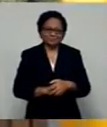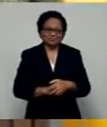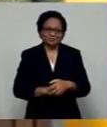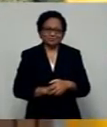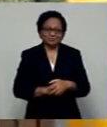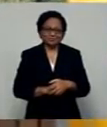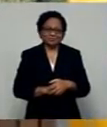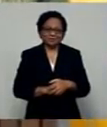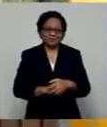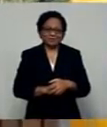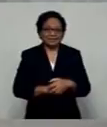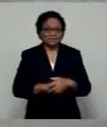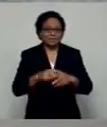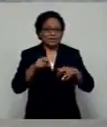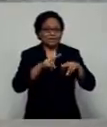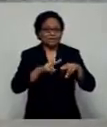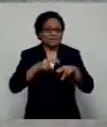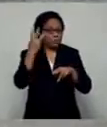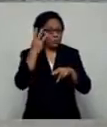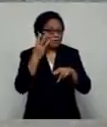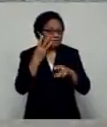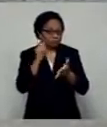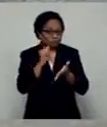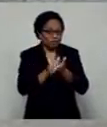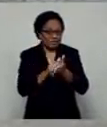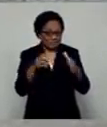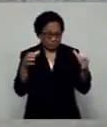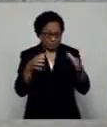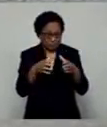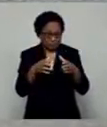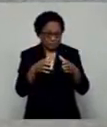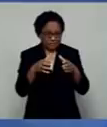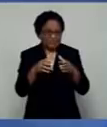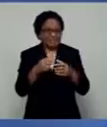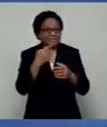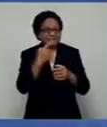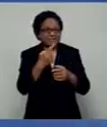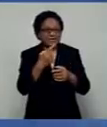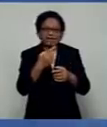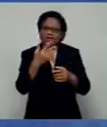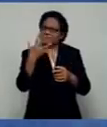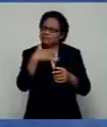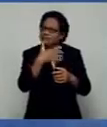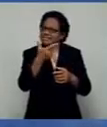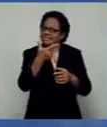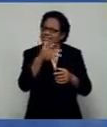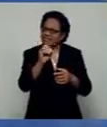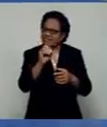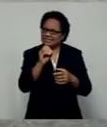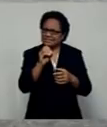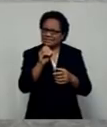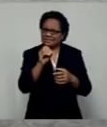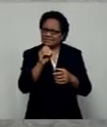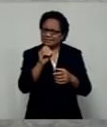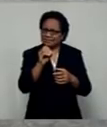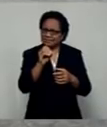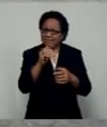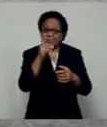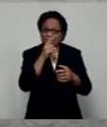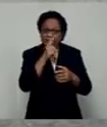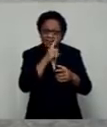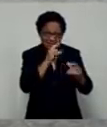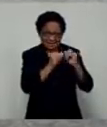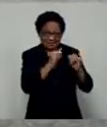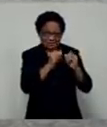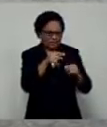study by the Fiji women's rights movement, a significant percentage of the 574 women interviewed were not confident to